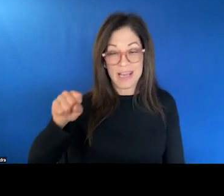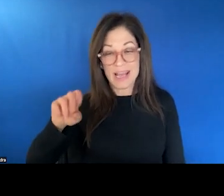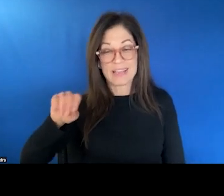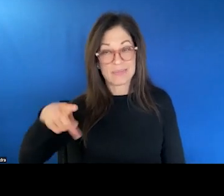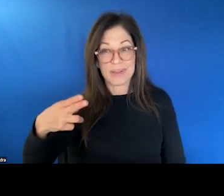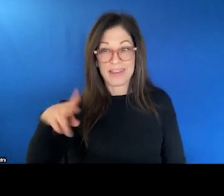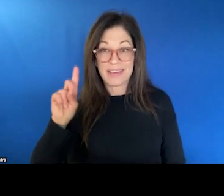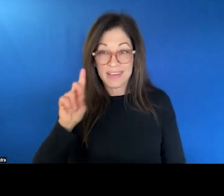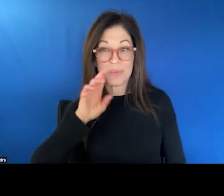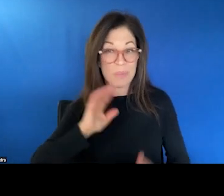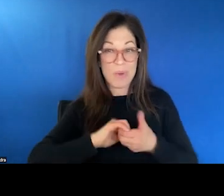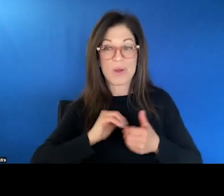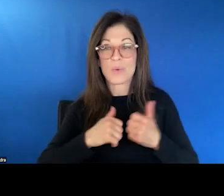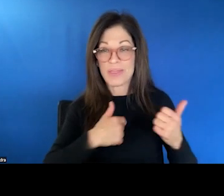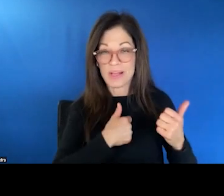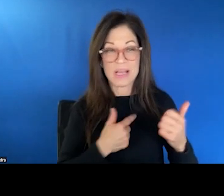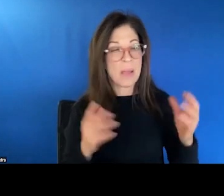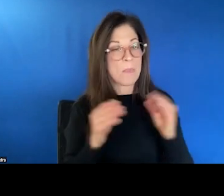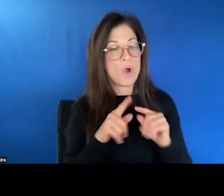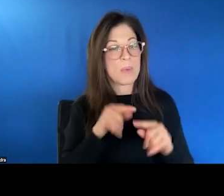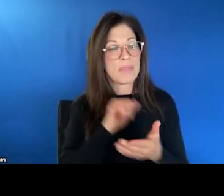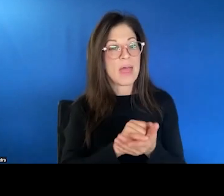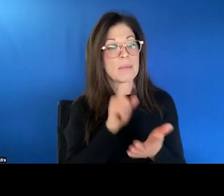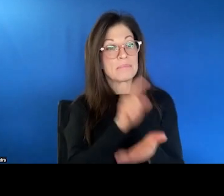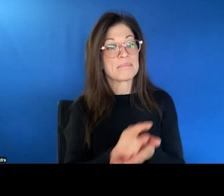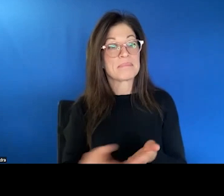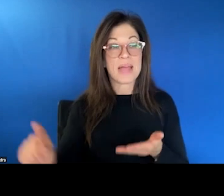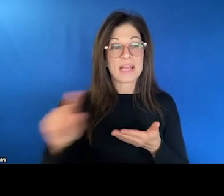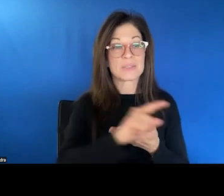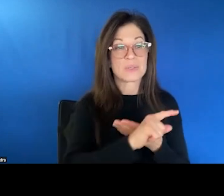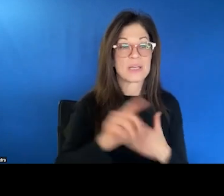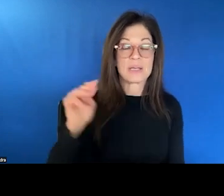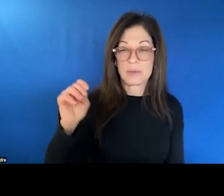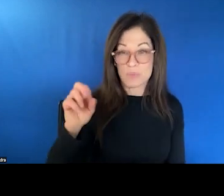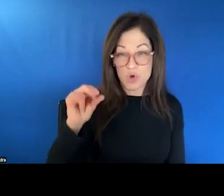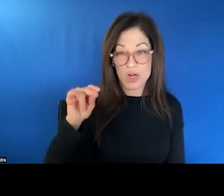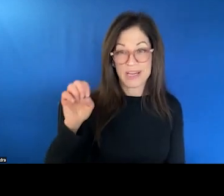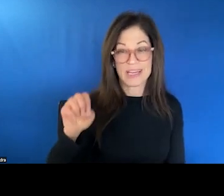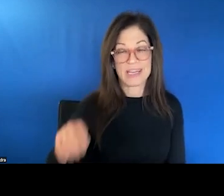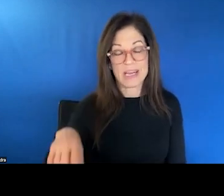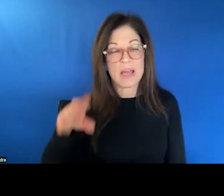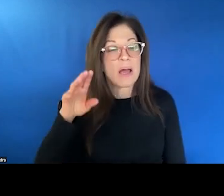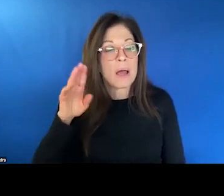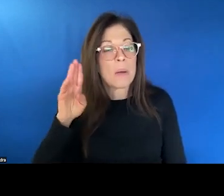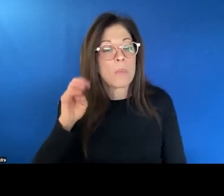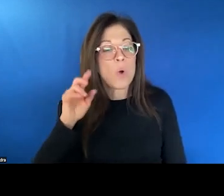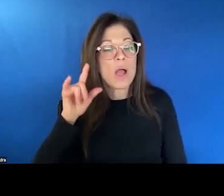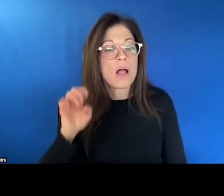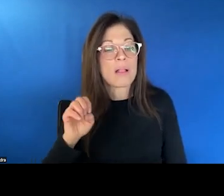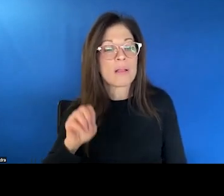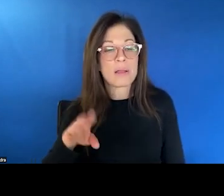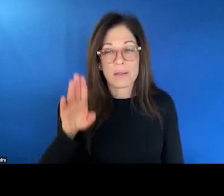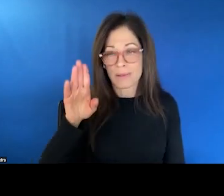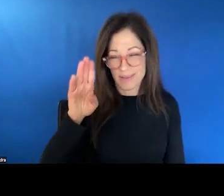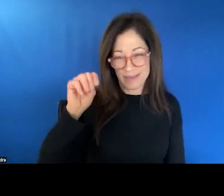us and more to come on that. Next week, Maureen Boyle on highlights of ASAM criteria. We want to focus on substance